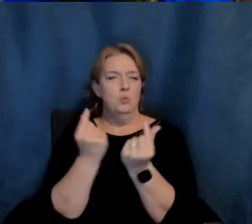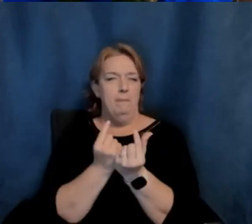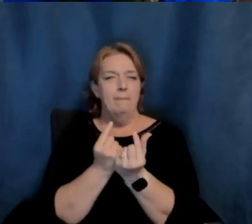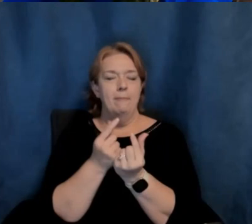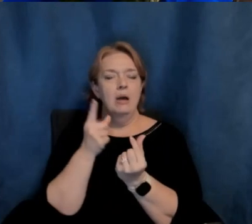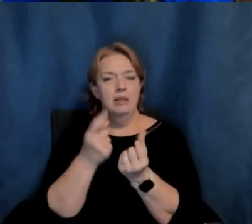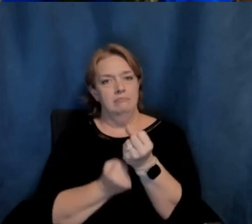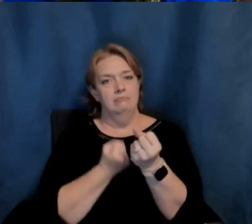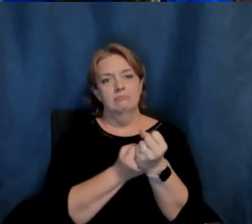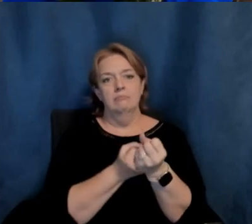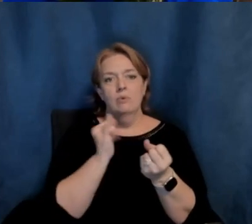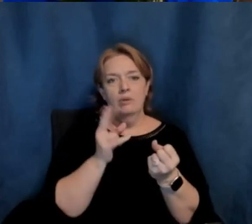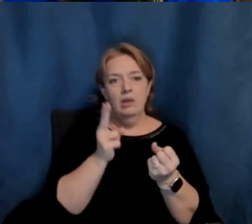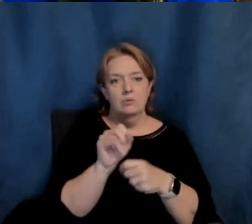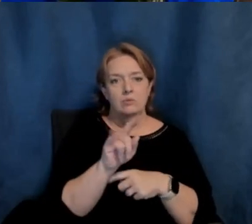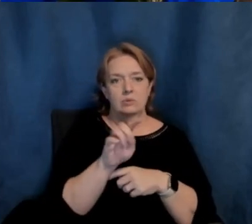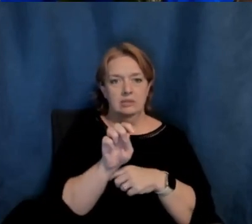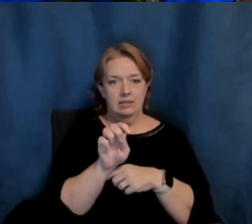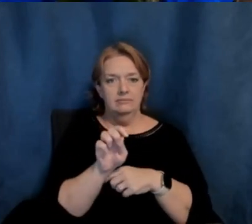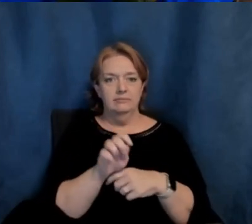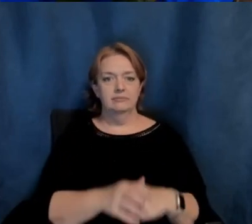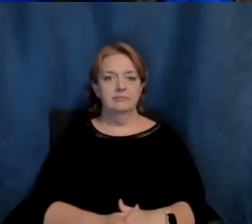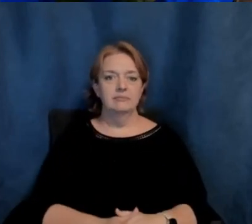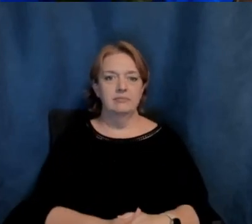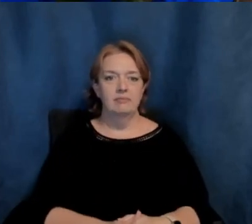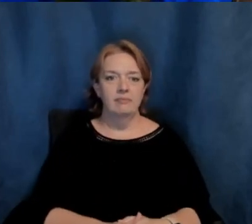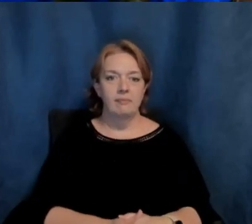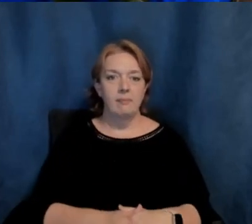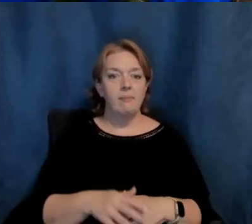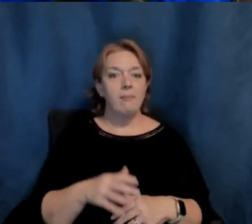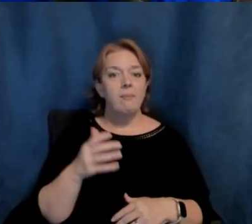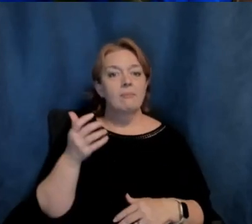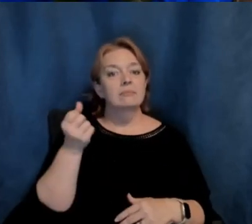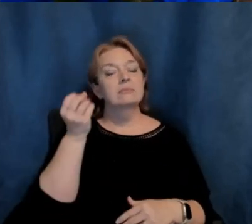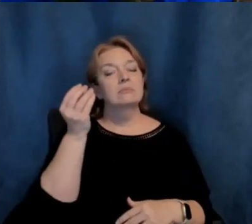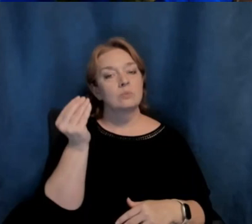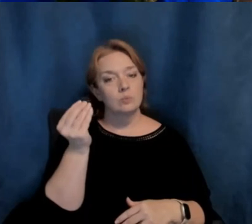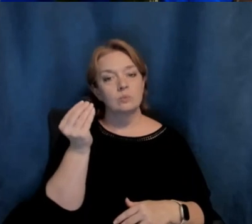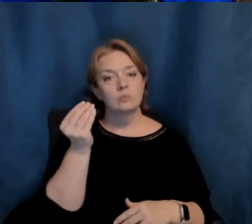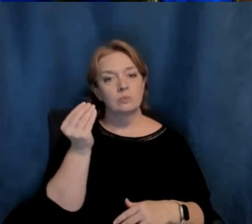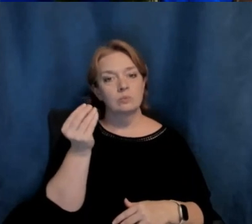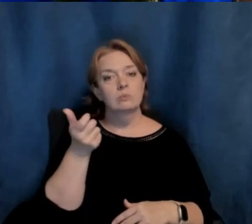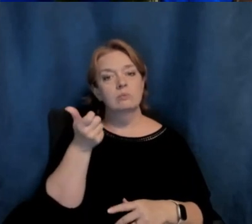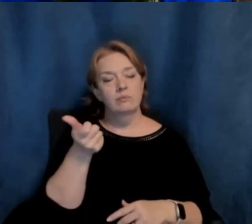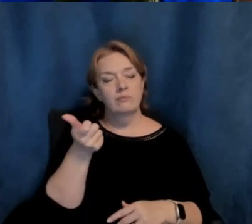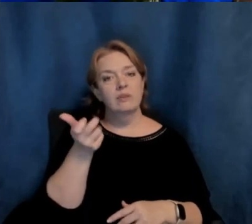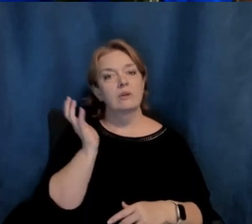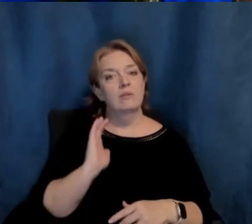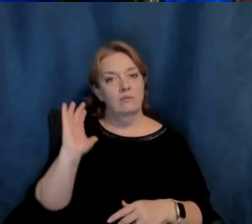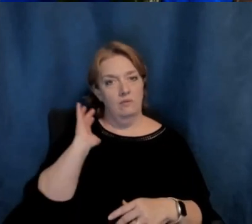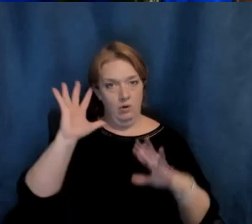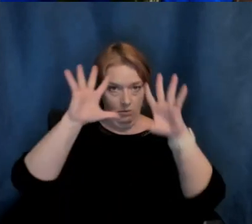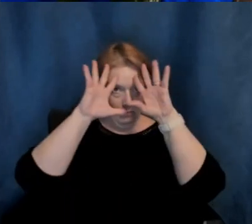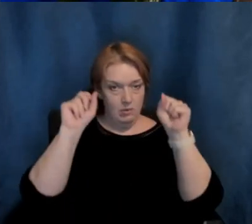historic site and his legacy. So he was a former president of